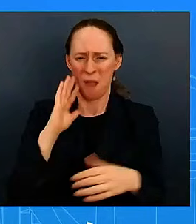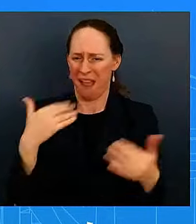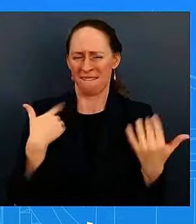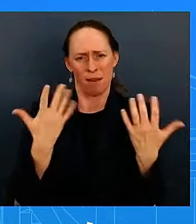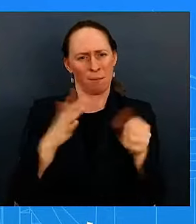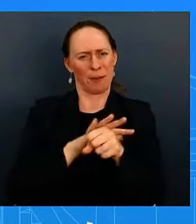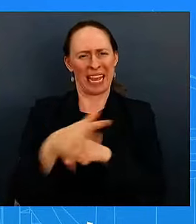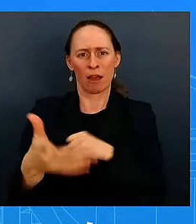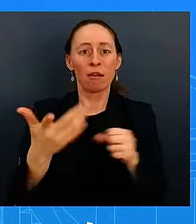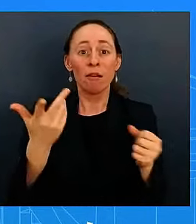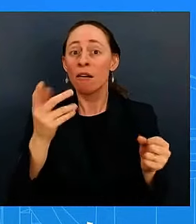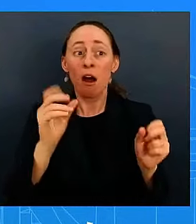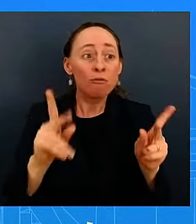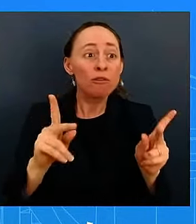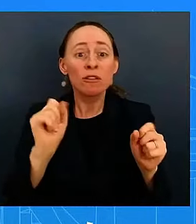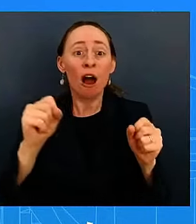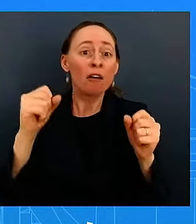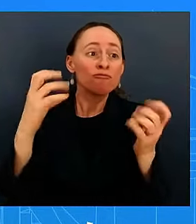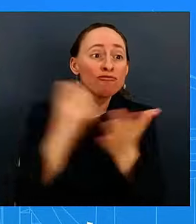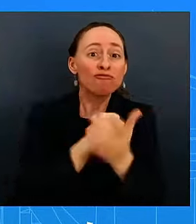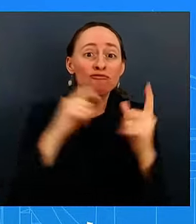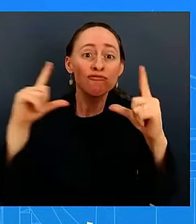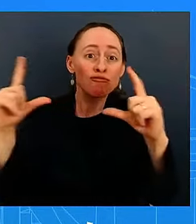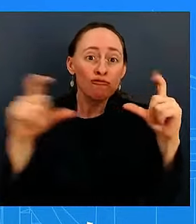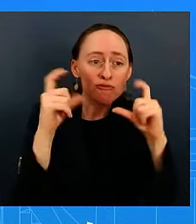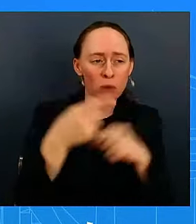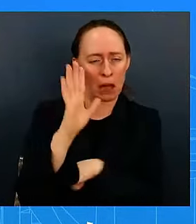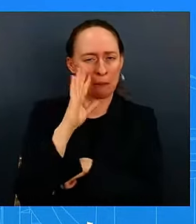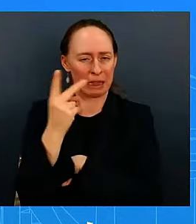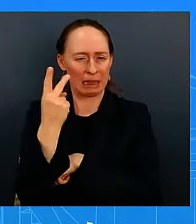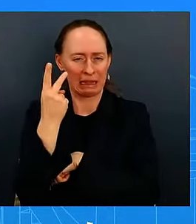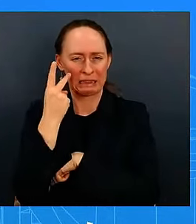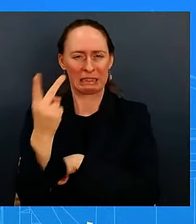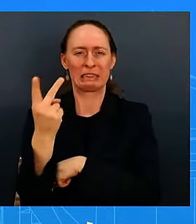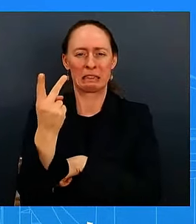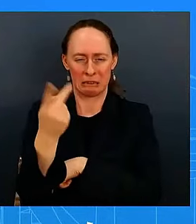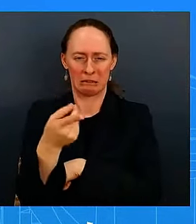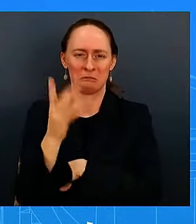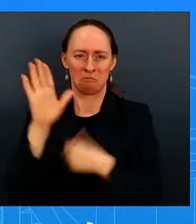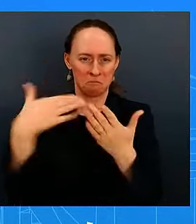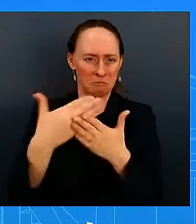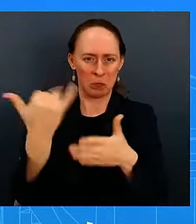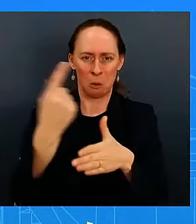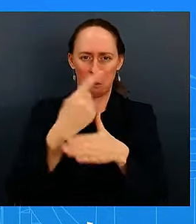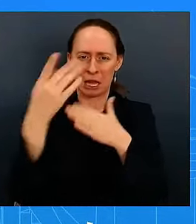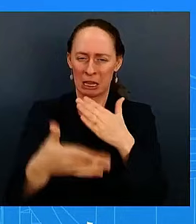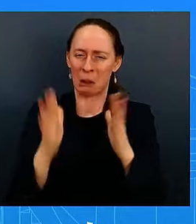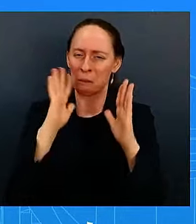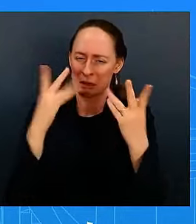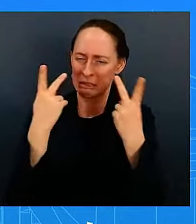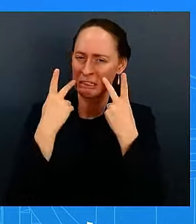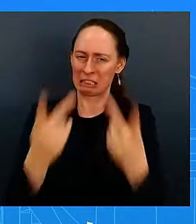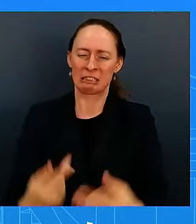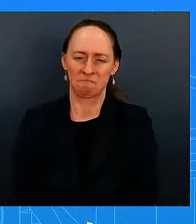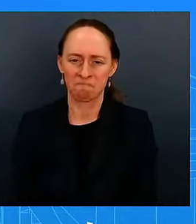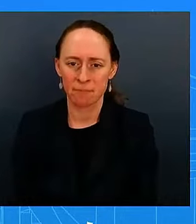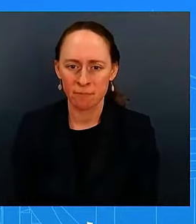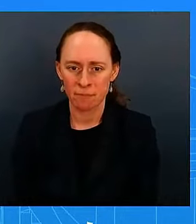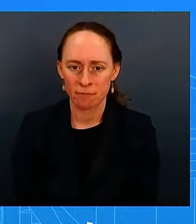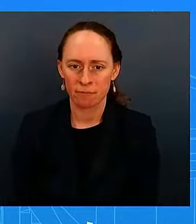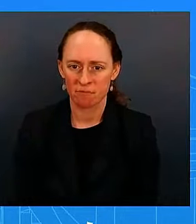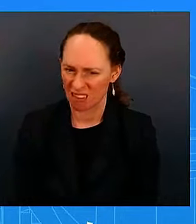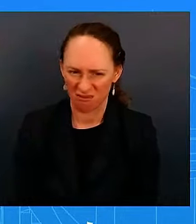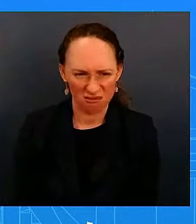for the press to see exactly what's happening to see uh some handshakes we're not going to see those private dinners we're not going to see those bilateral meetings at his house